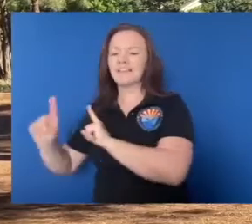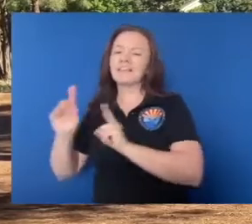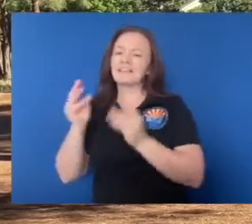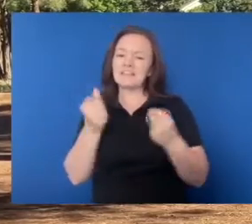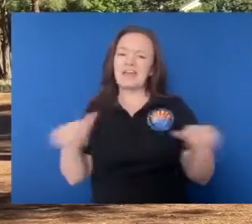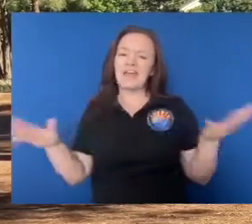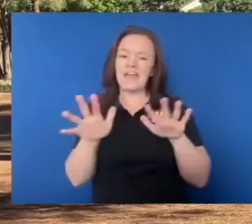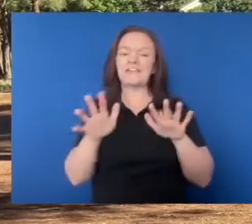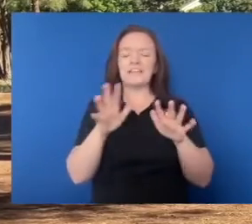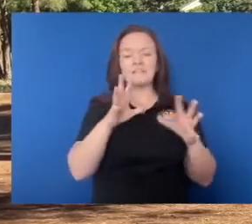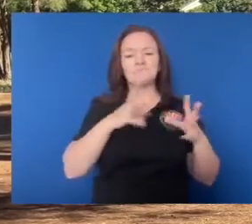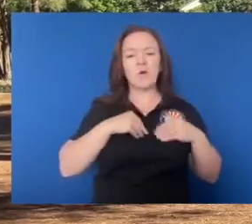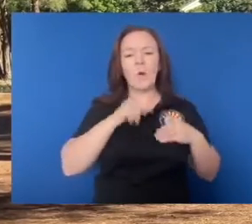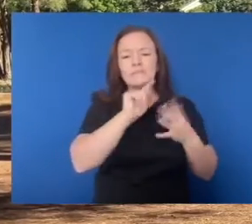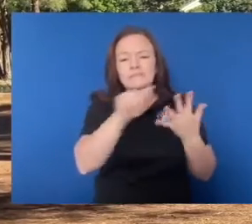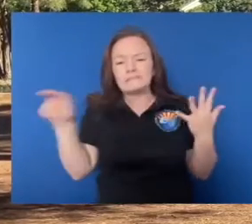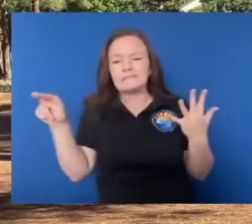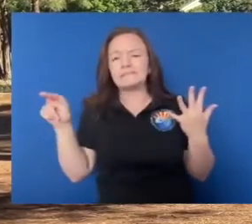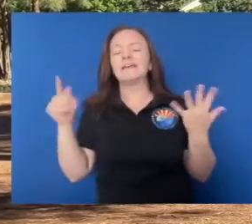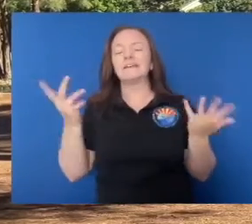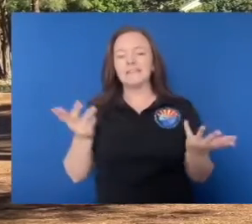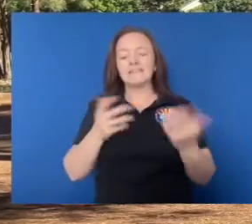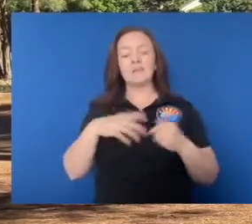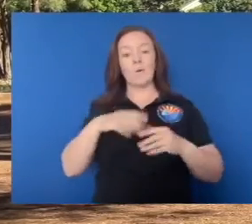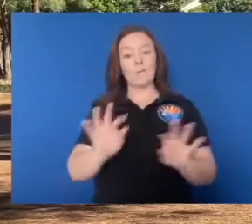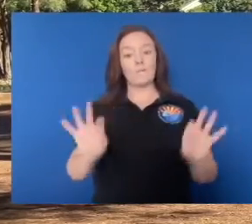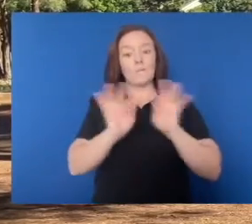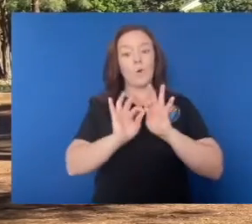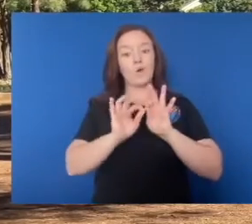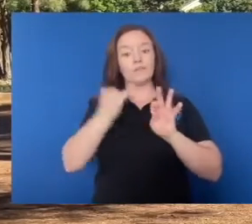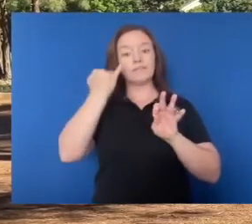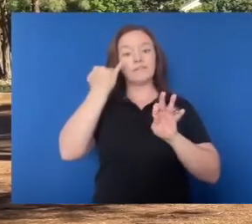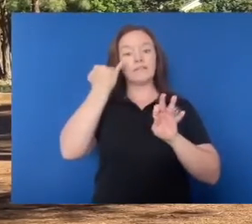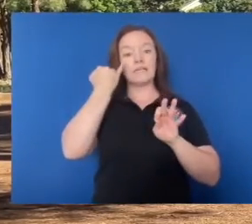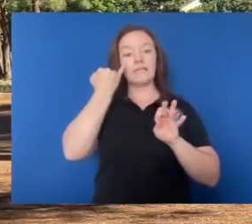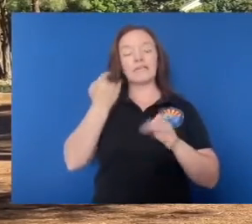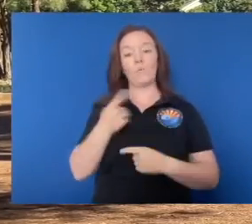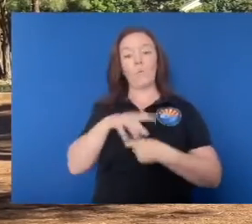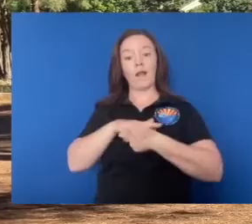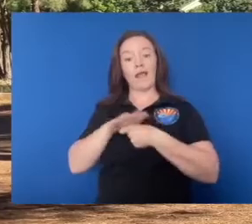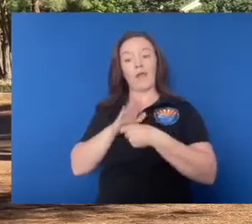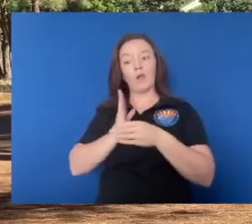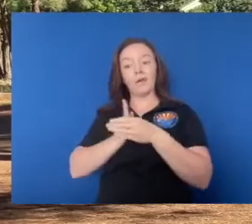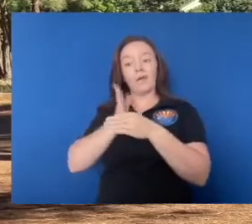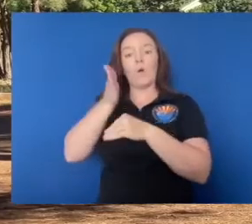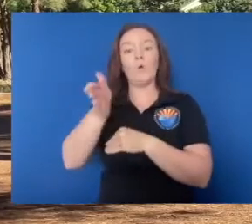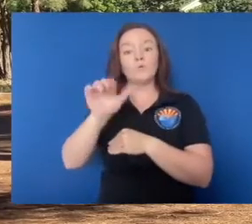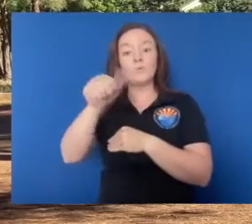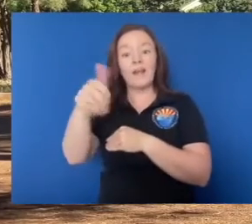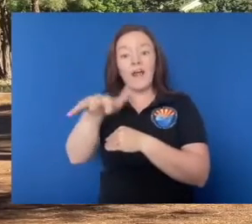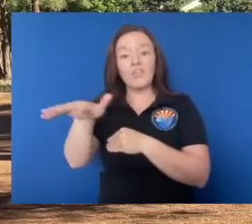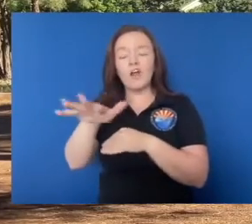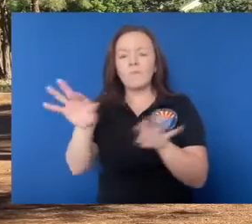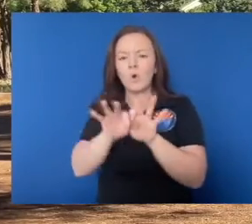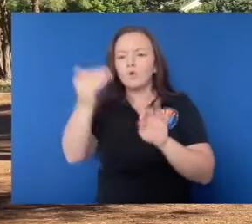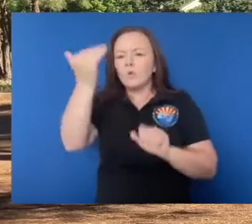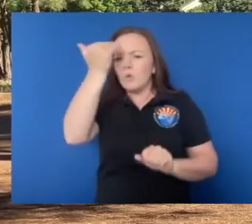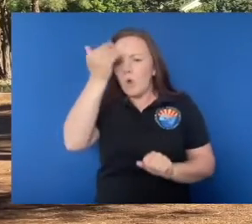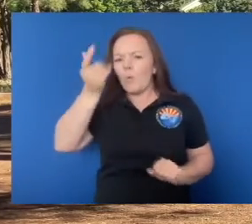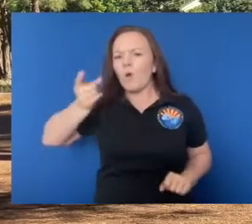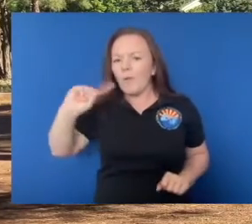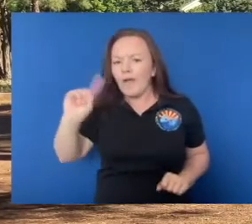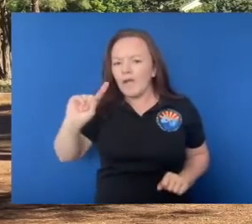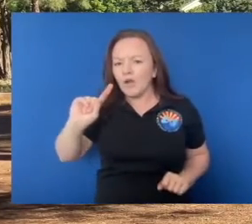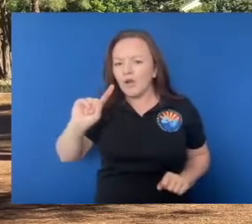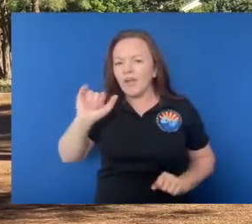land out there. And so it's very important that when people are crossing from one area to another, they absolutely know where they're at, what